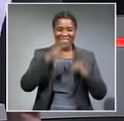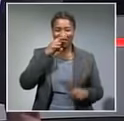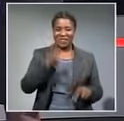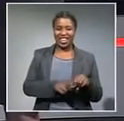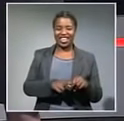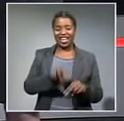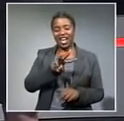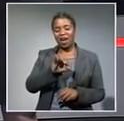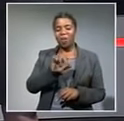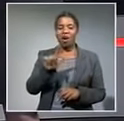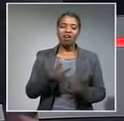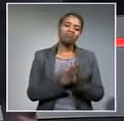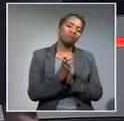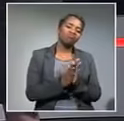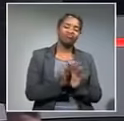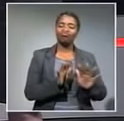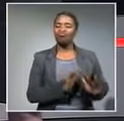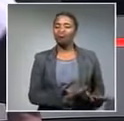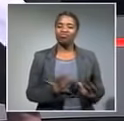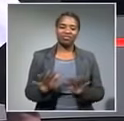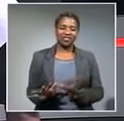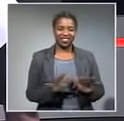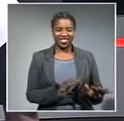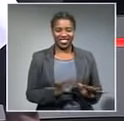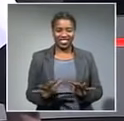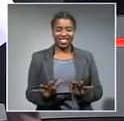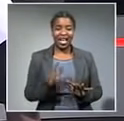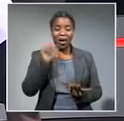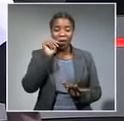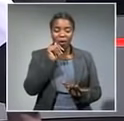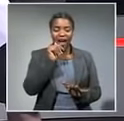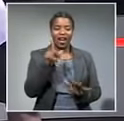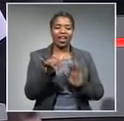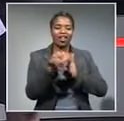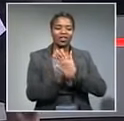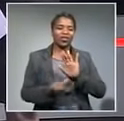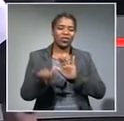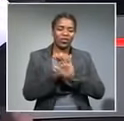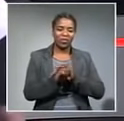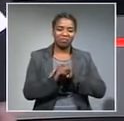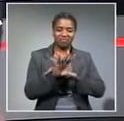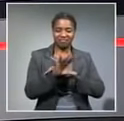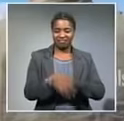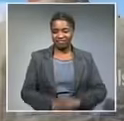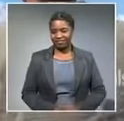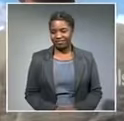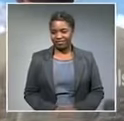Smith, of course, was chilling out, maxing and relaxing, all cool. The moment was shared on his YouTube channel. Take a look.